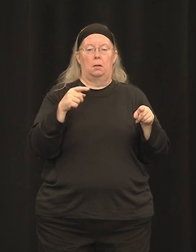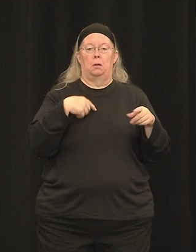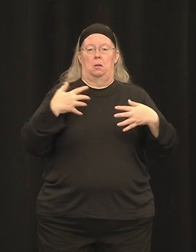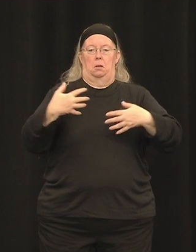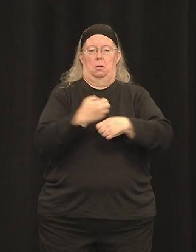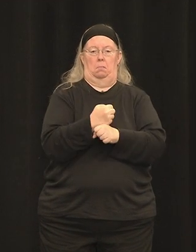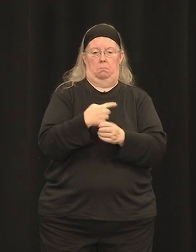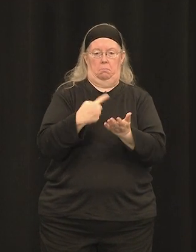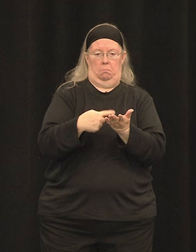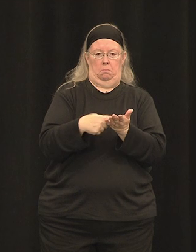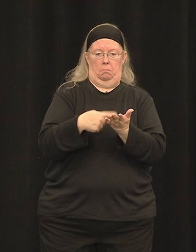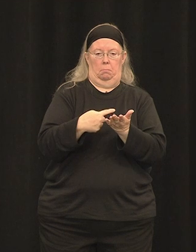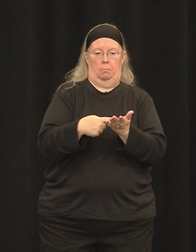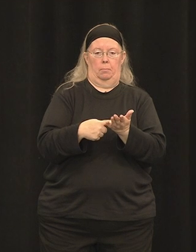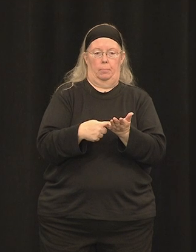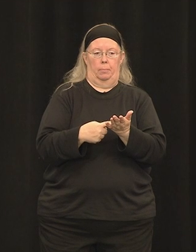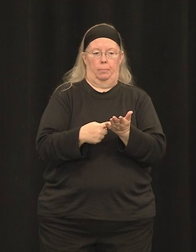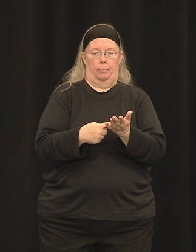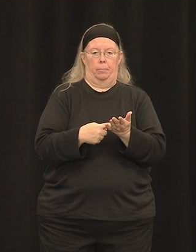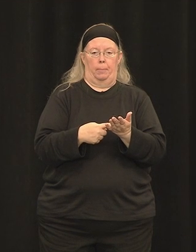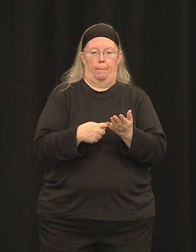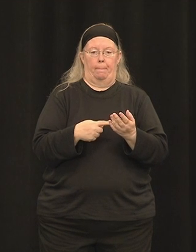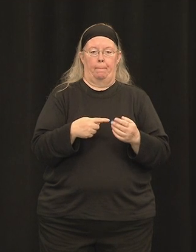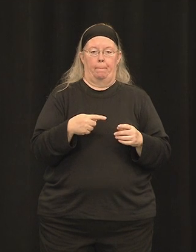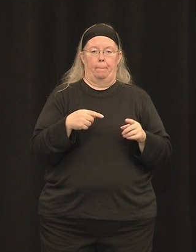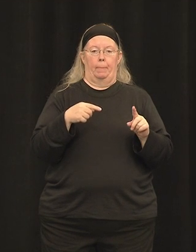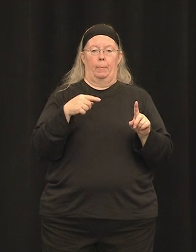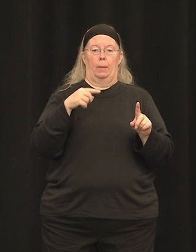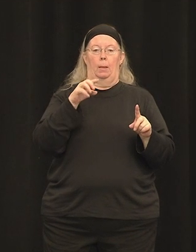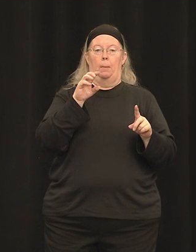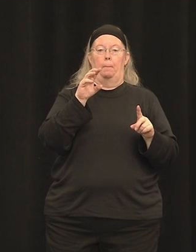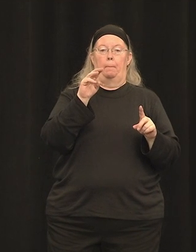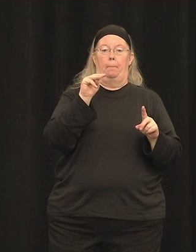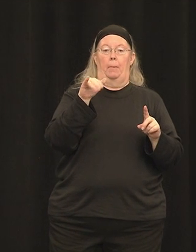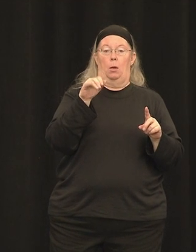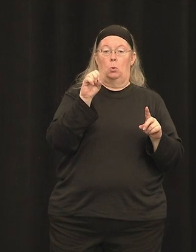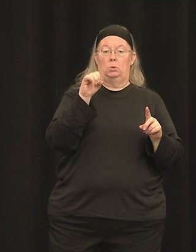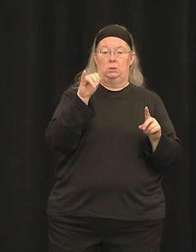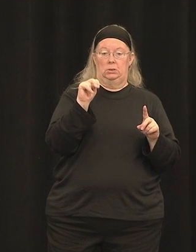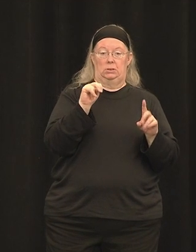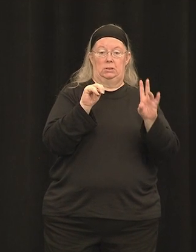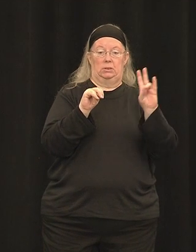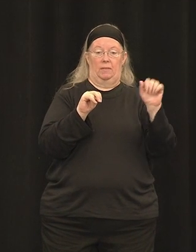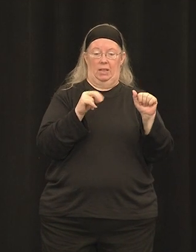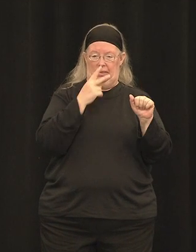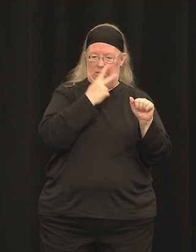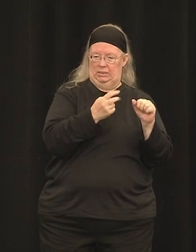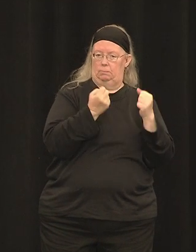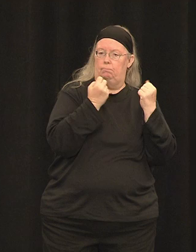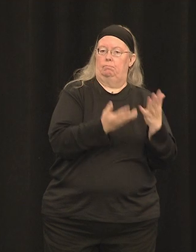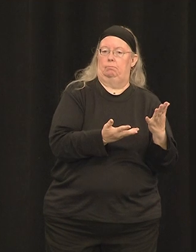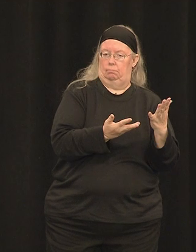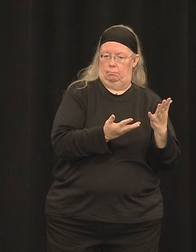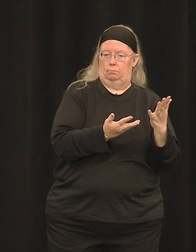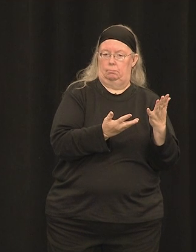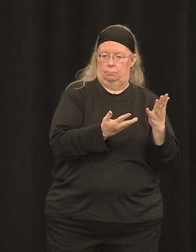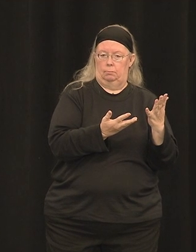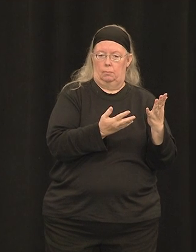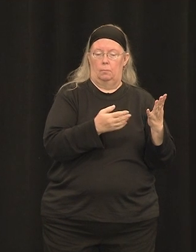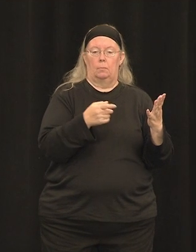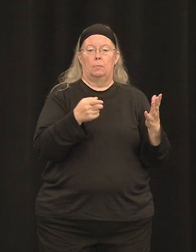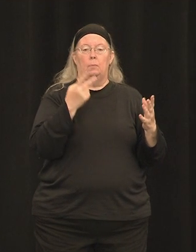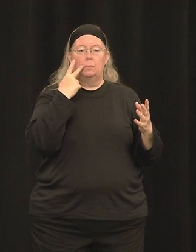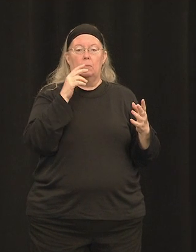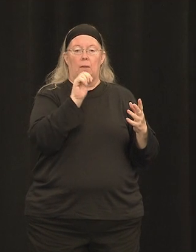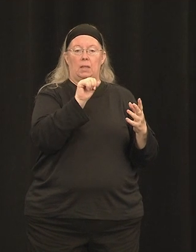levels of myosin 7a, meaning that our dual AAV vectors are making more myosin 7a than even needs to be present in the